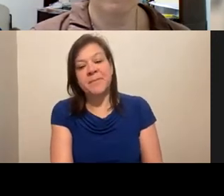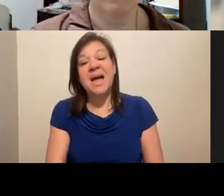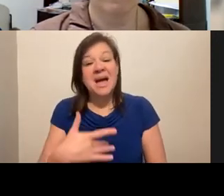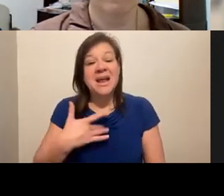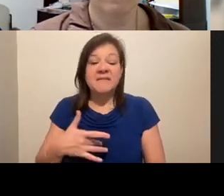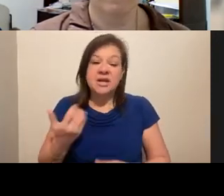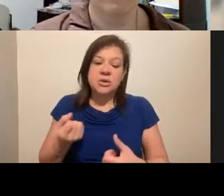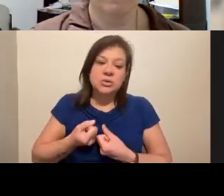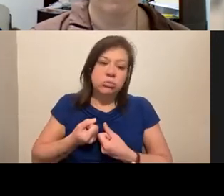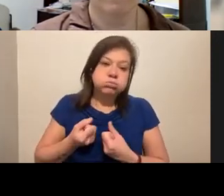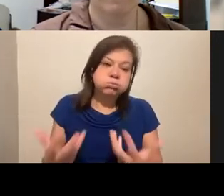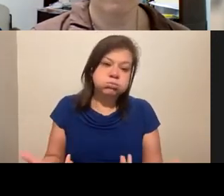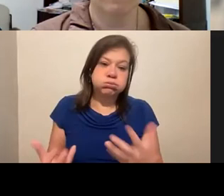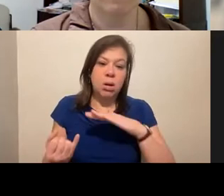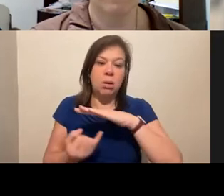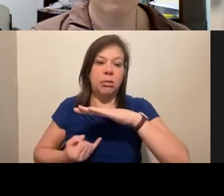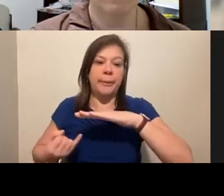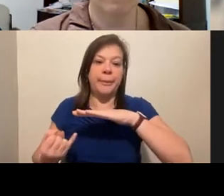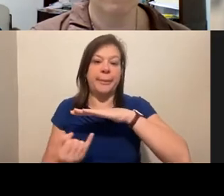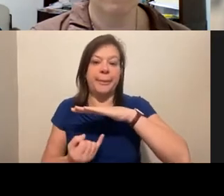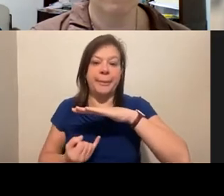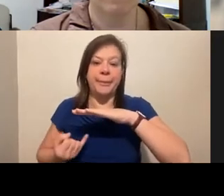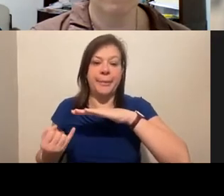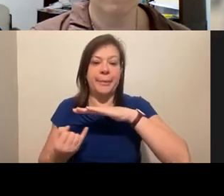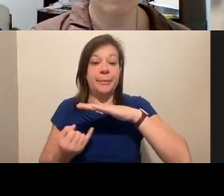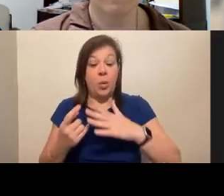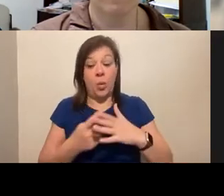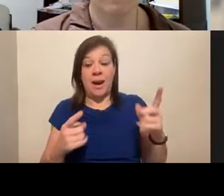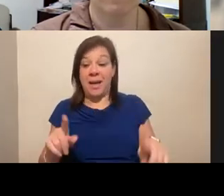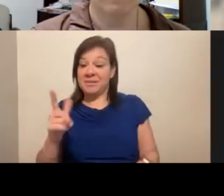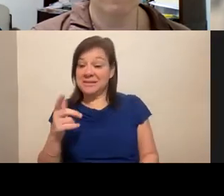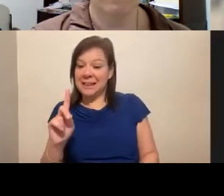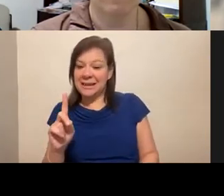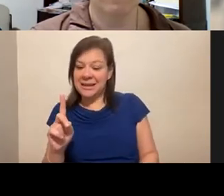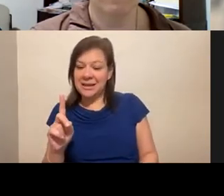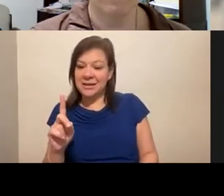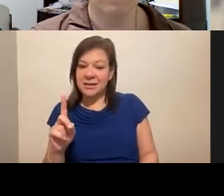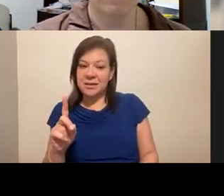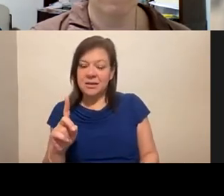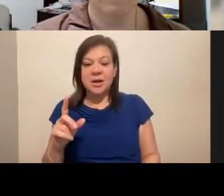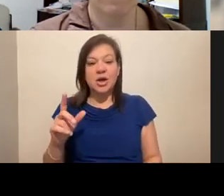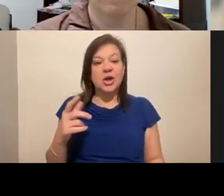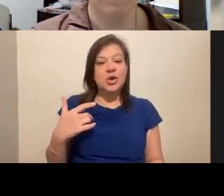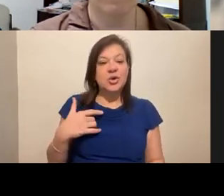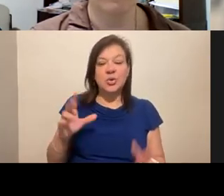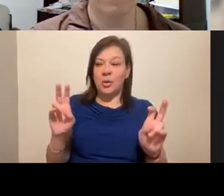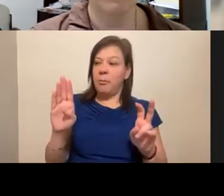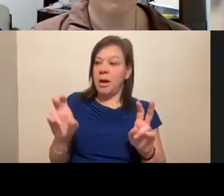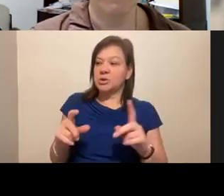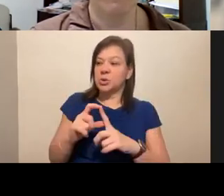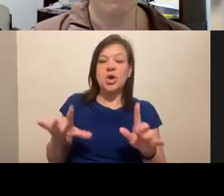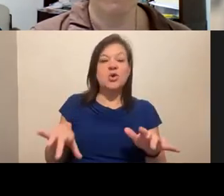and isolating. And I think what happens is at lead is you sort of, here's another buzzword, you kind of find your tribe